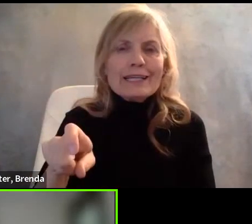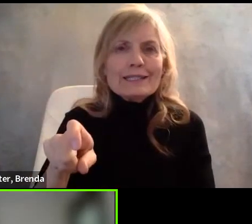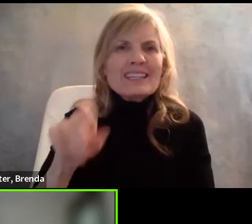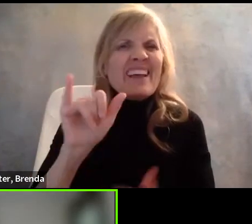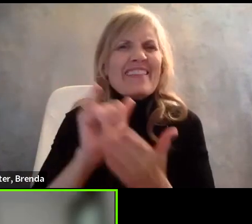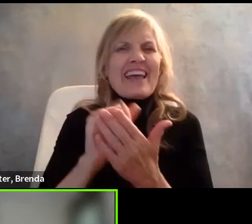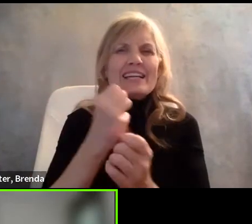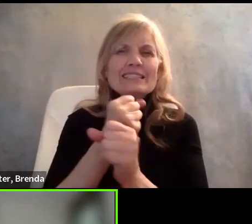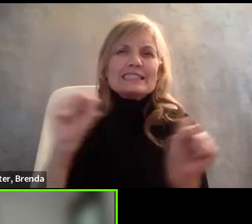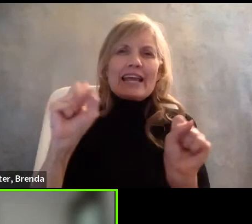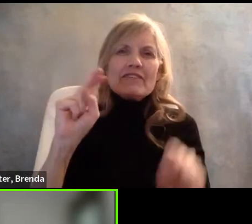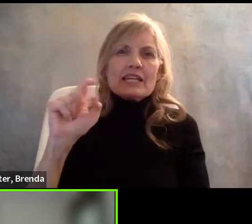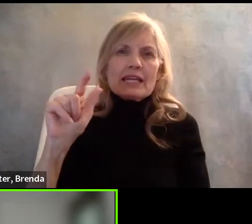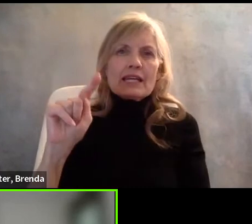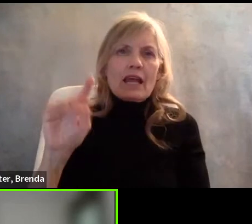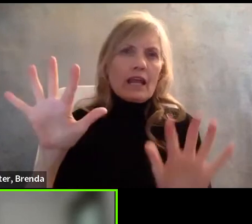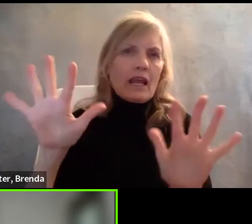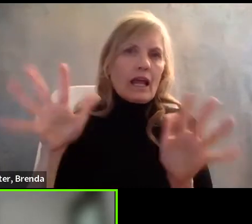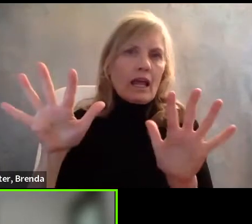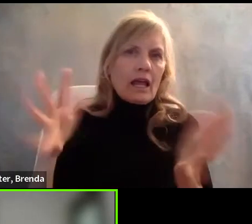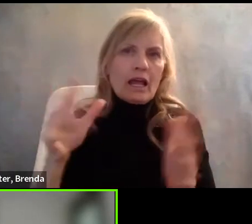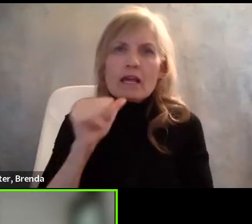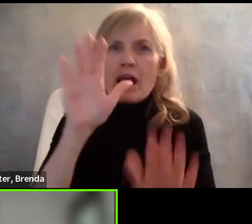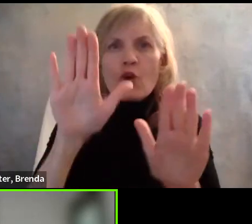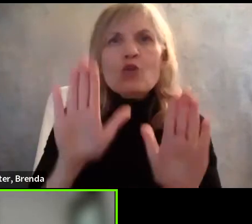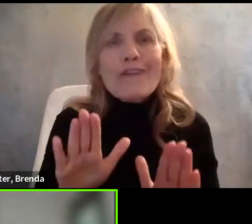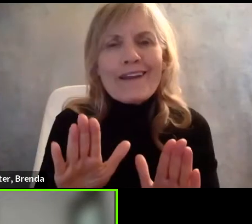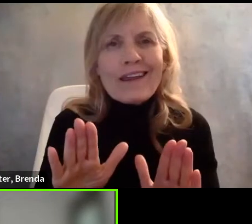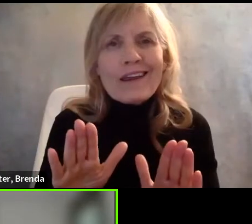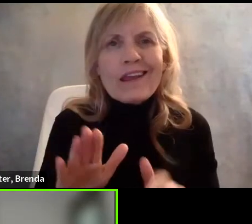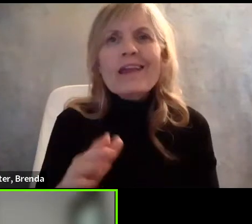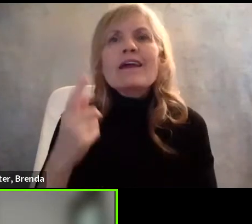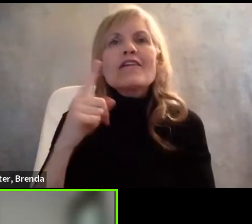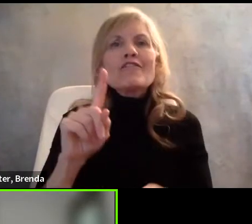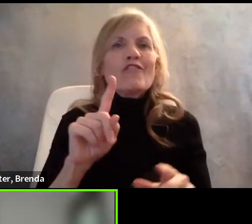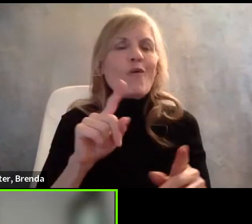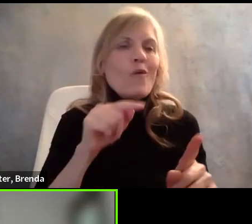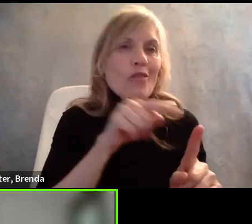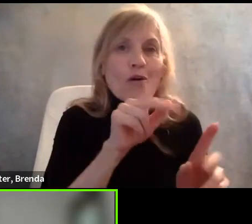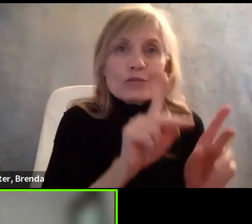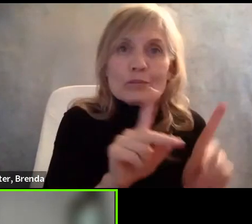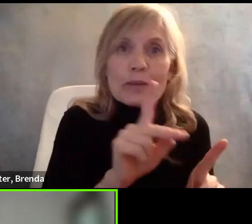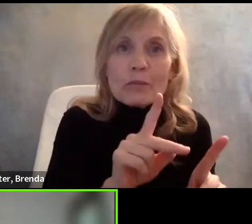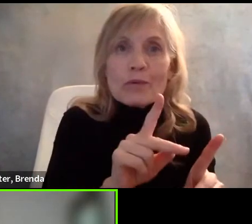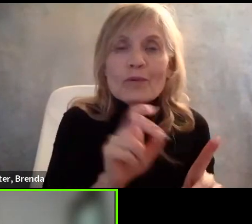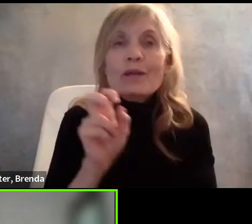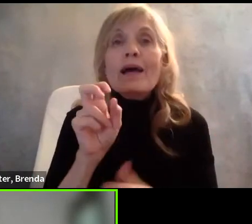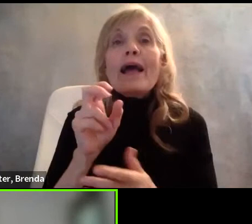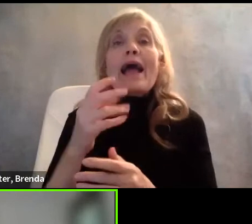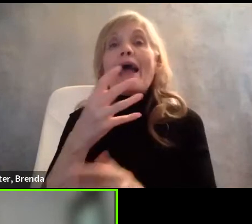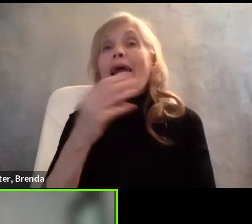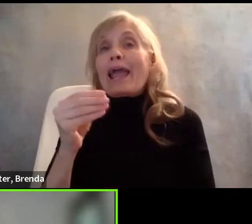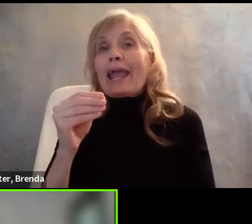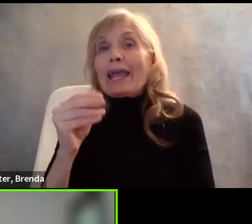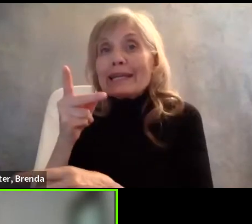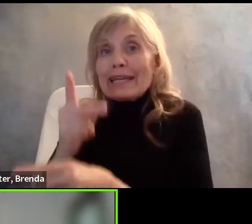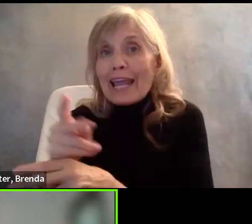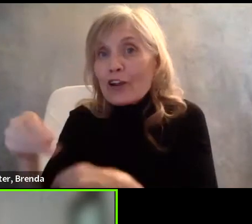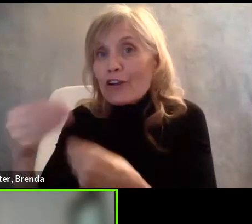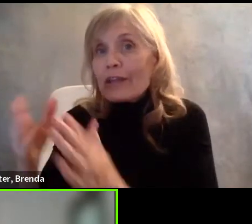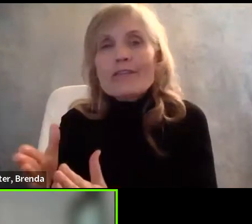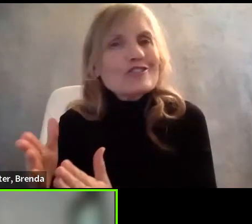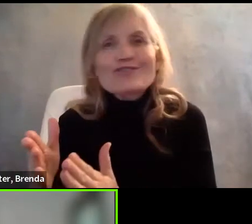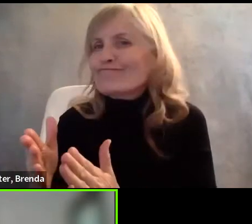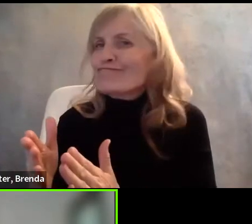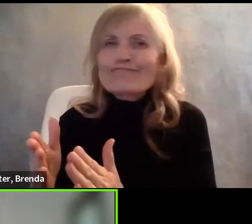net for people with disabilities any more than there is for caregivers, for older people. Most applications for